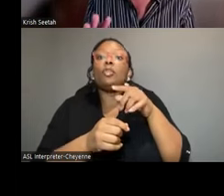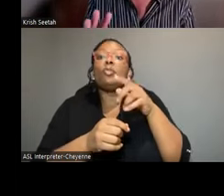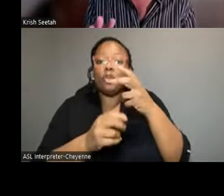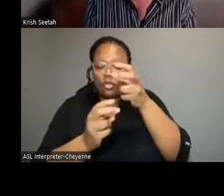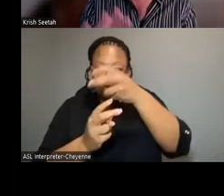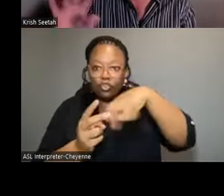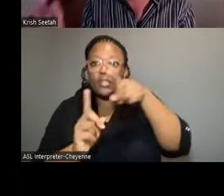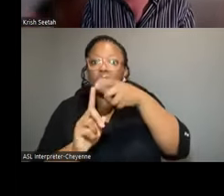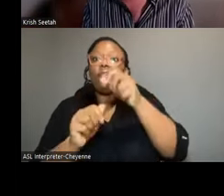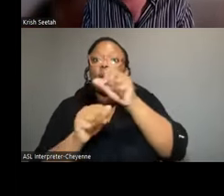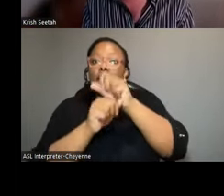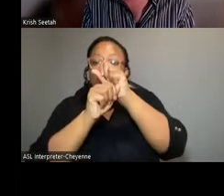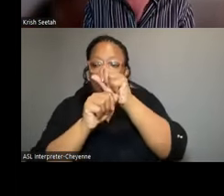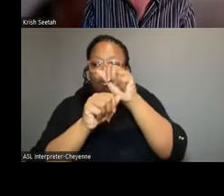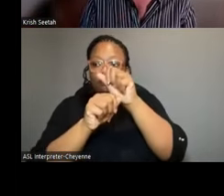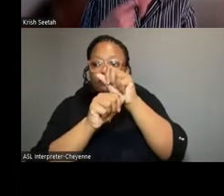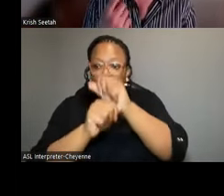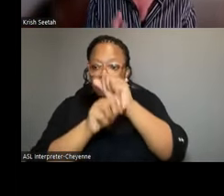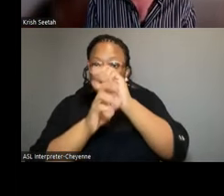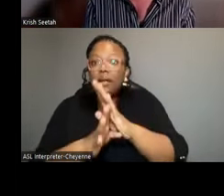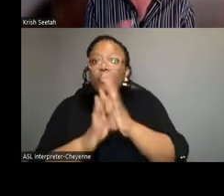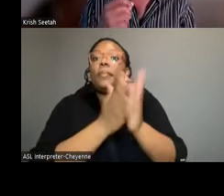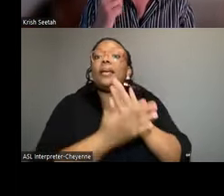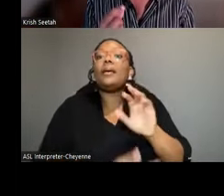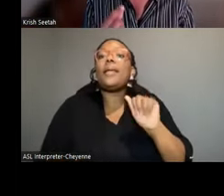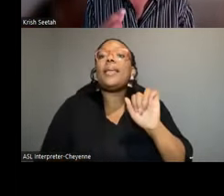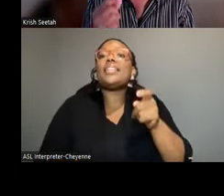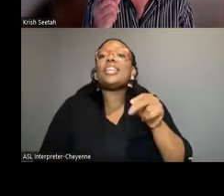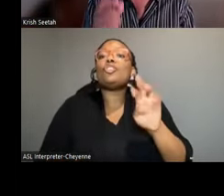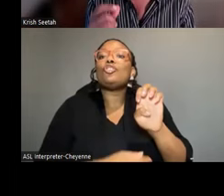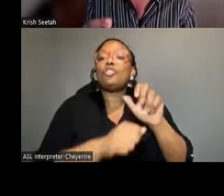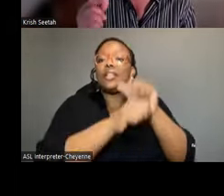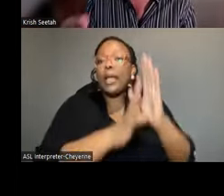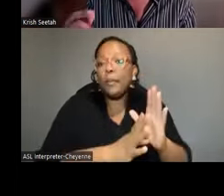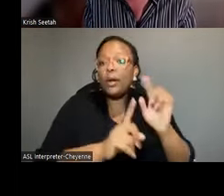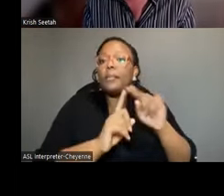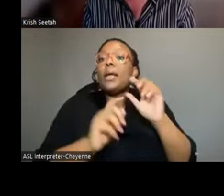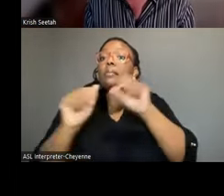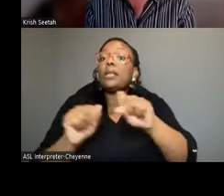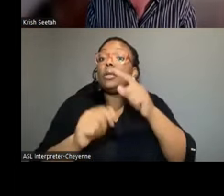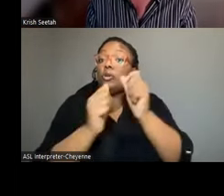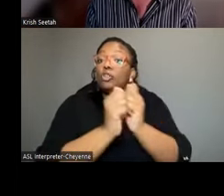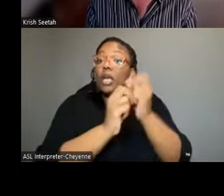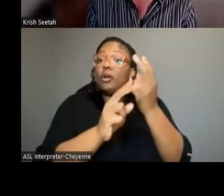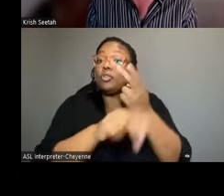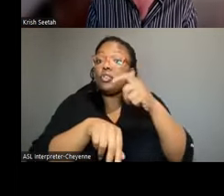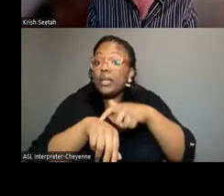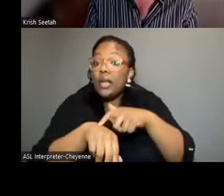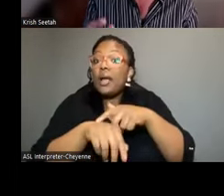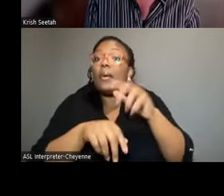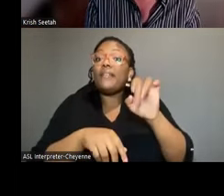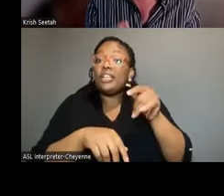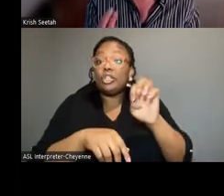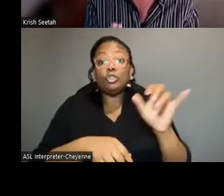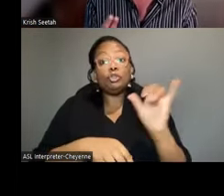from enslaved labor to indentured labor. But there's a possibility that these shackles were also used during the period of indenture as